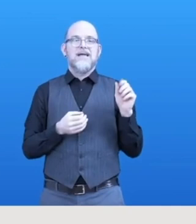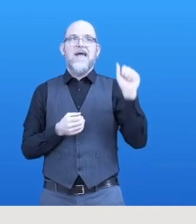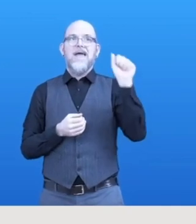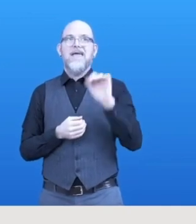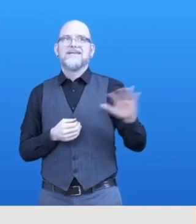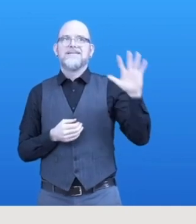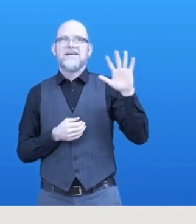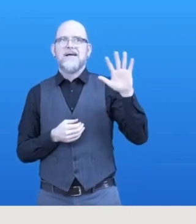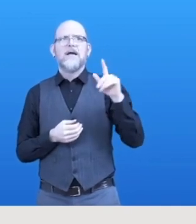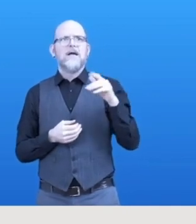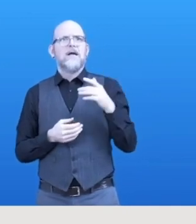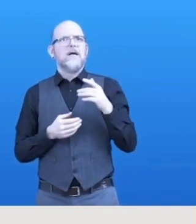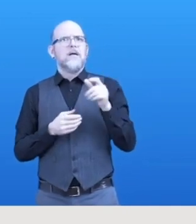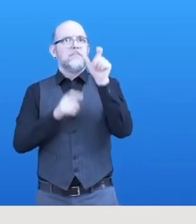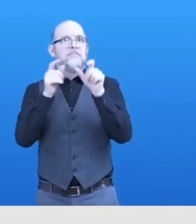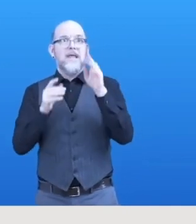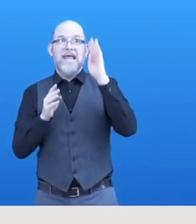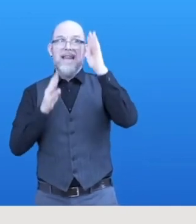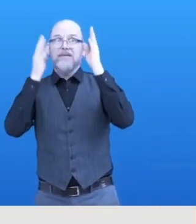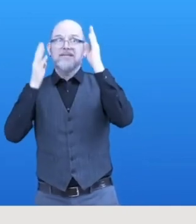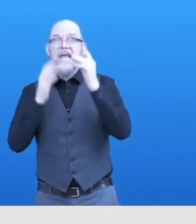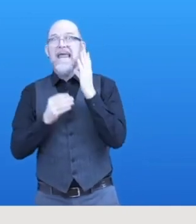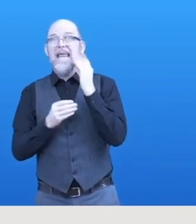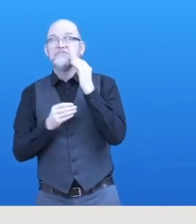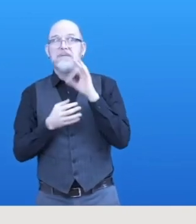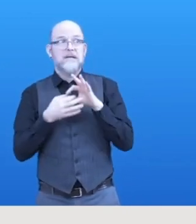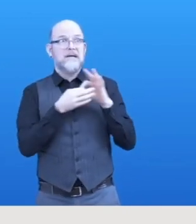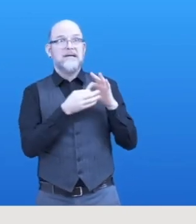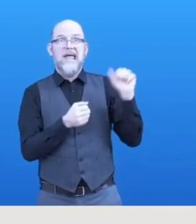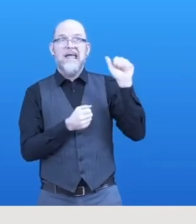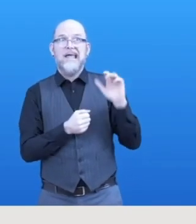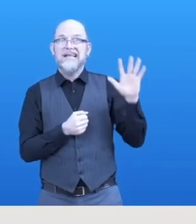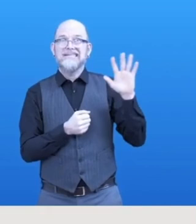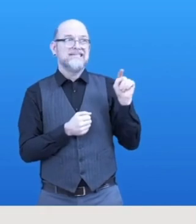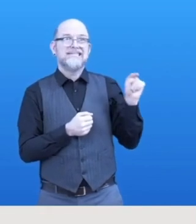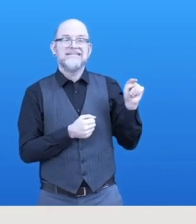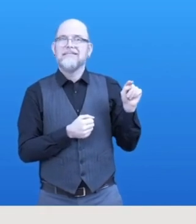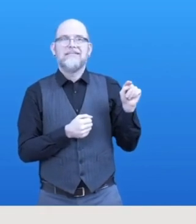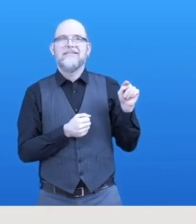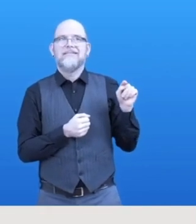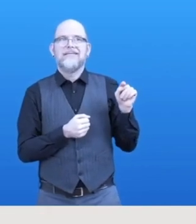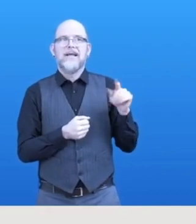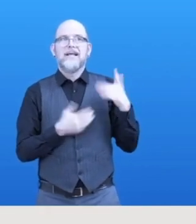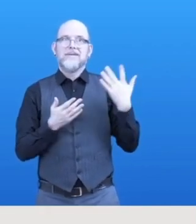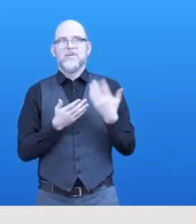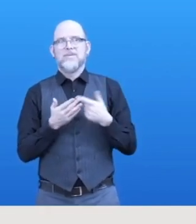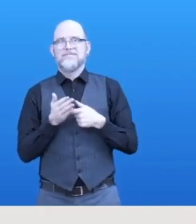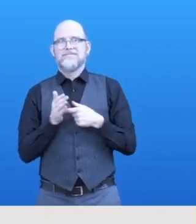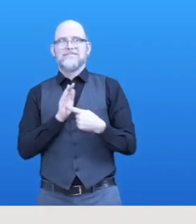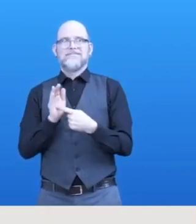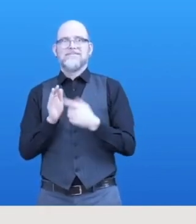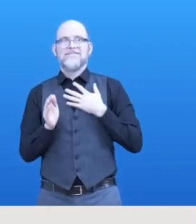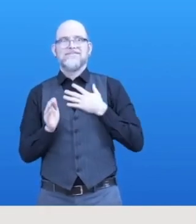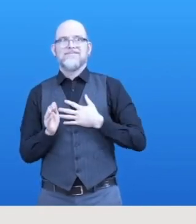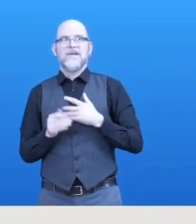in this market. But therefore, we have an expert on board who is willing to